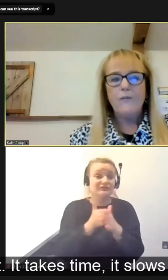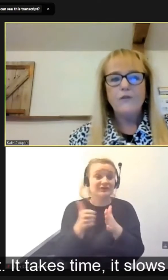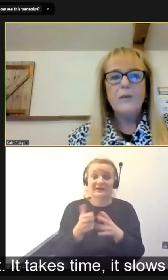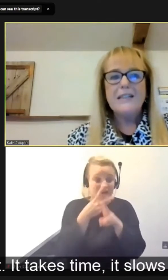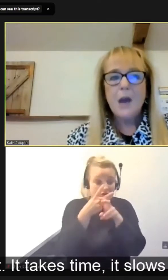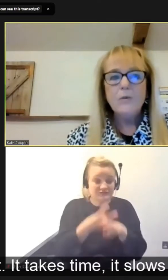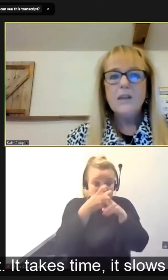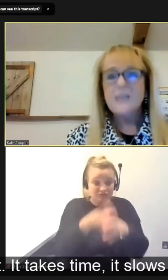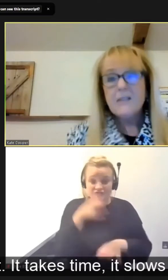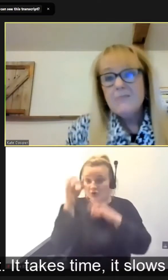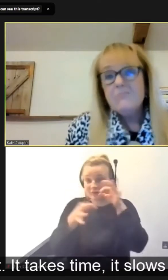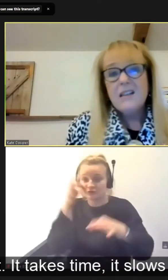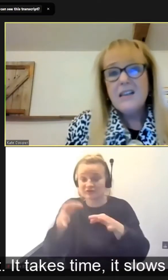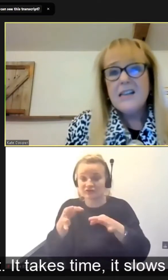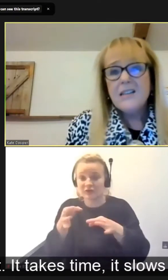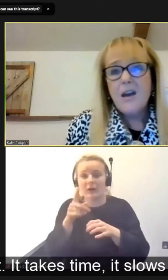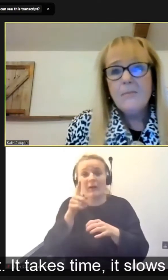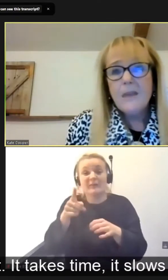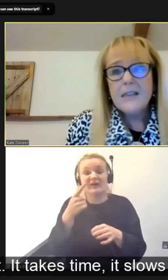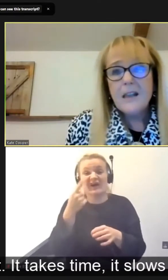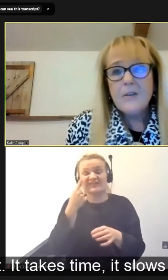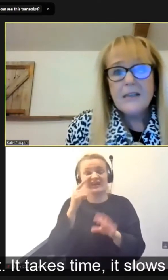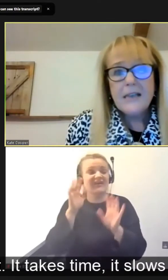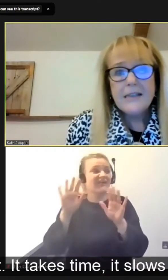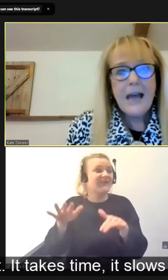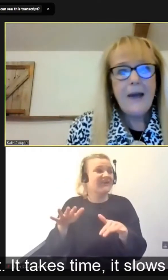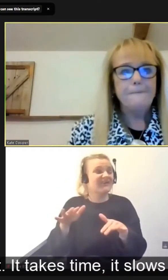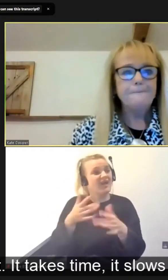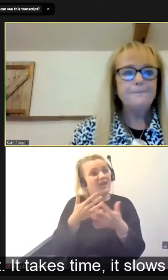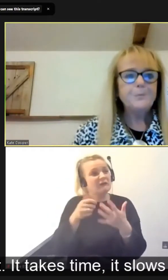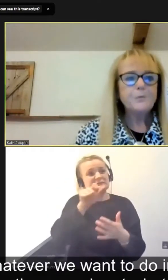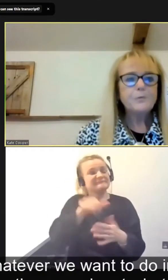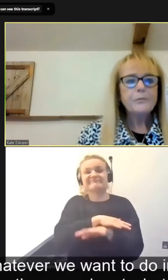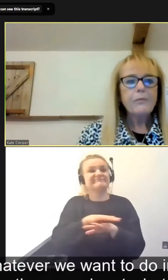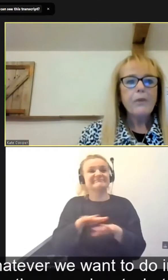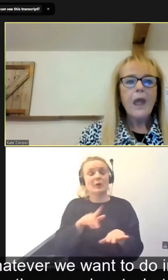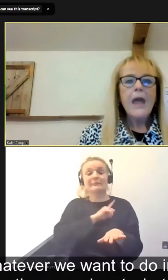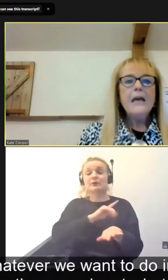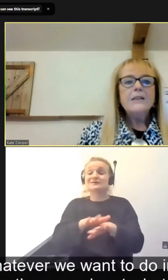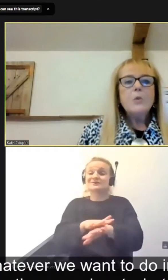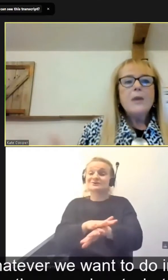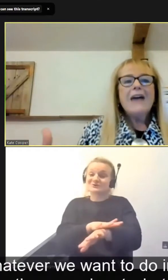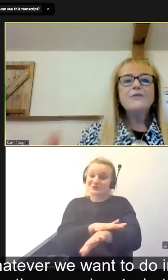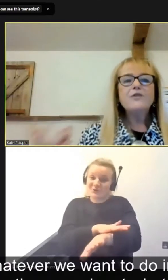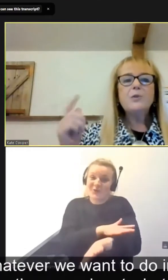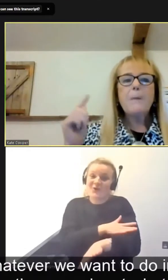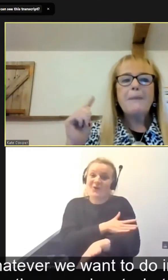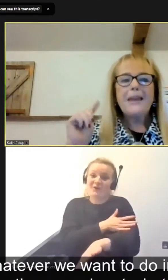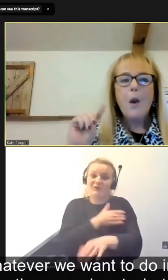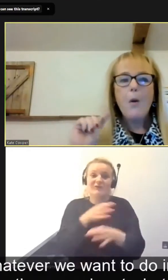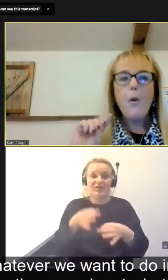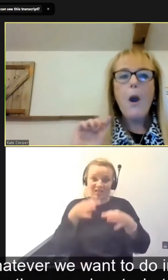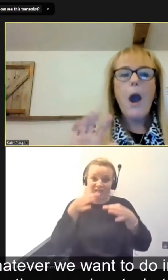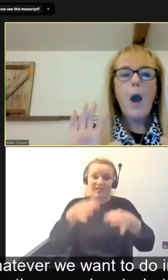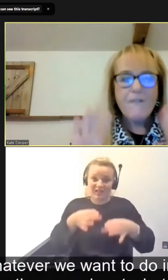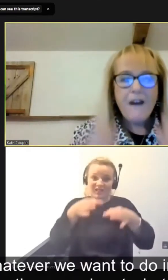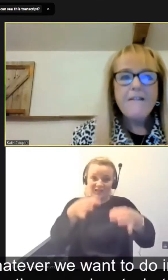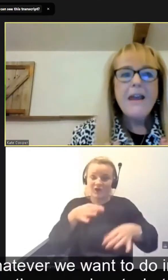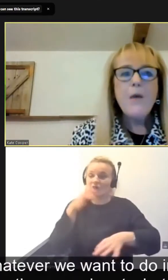I think often we don't is it takes time. It slows things down. So we have to be